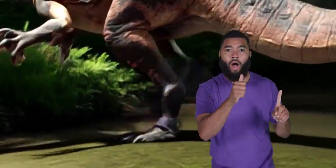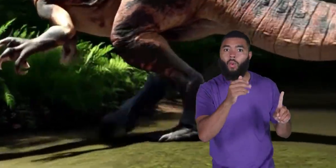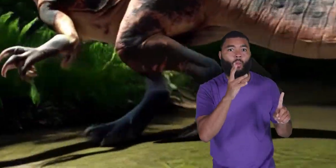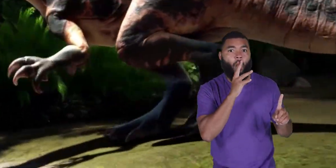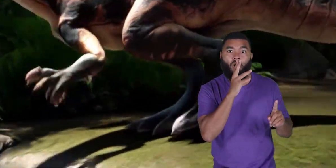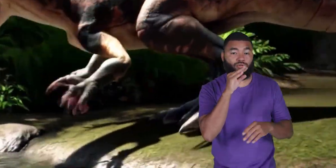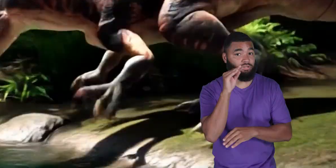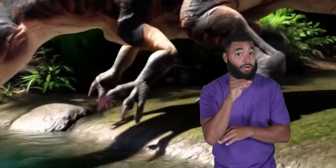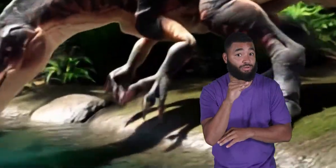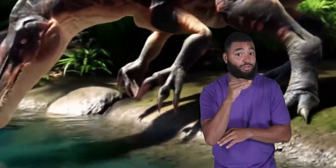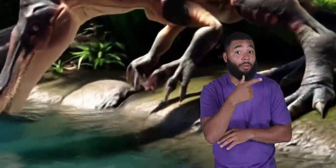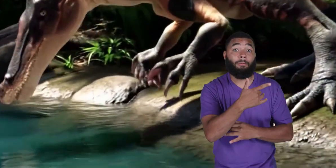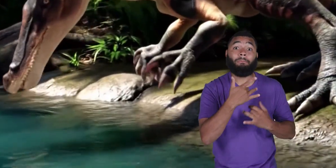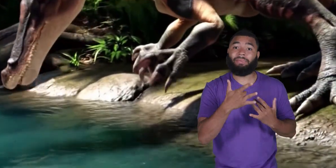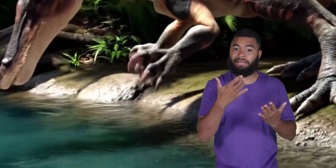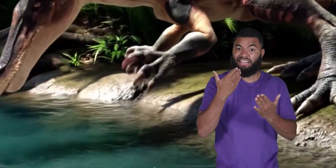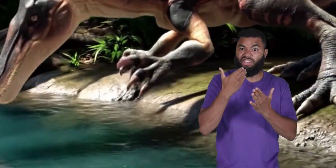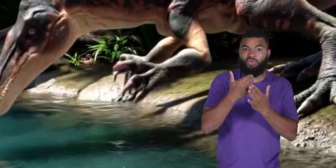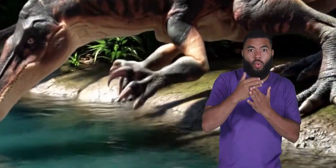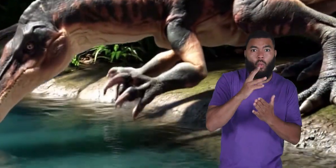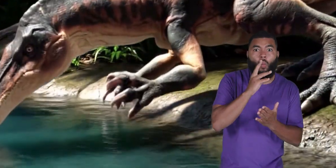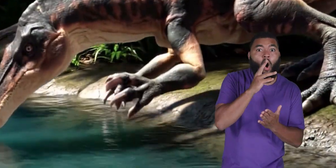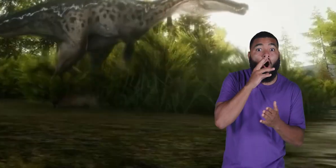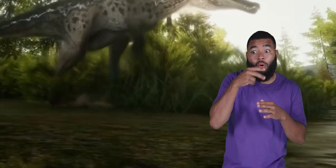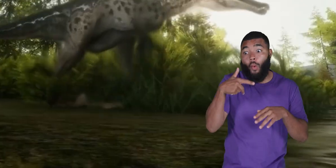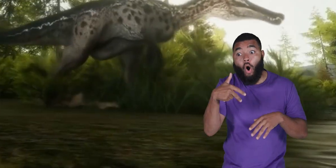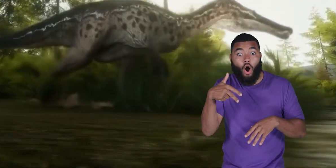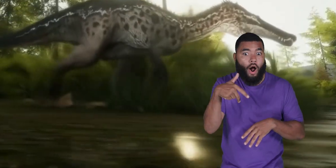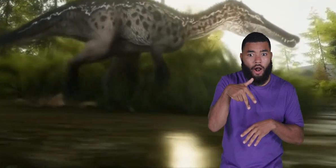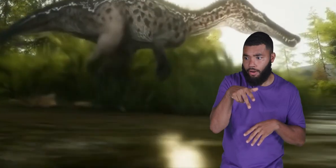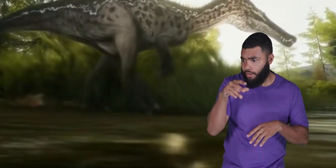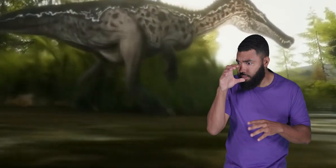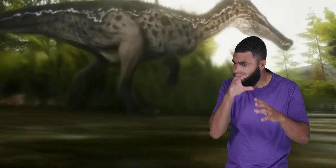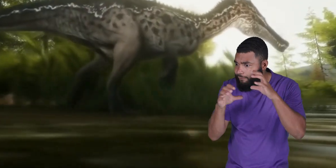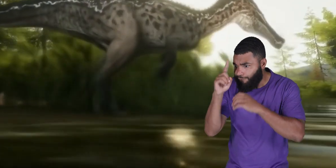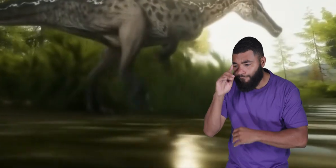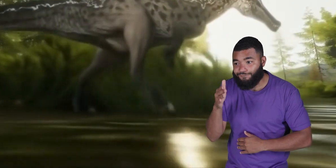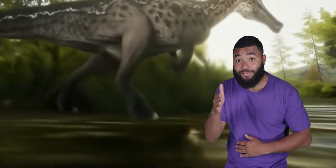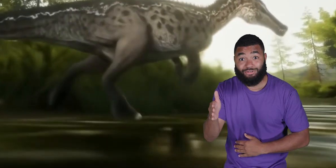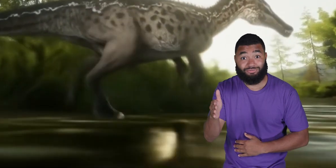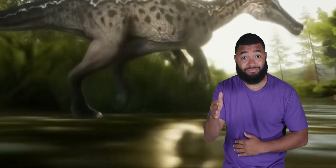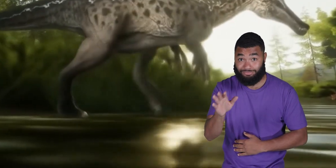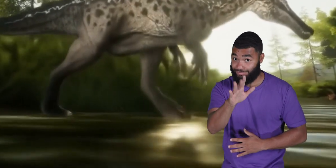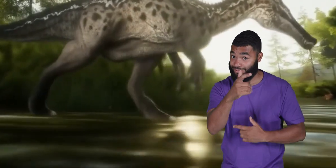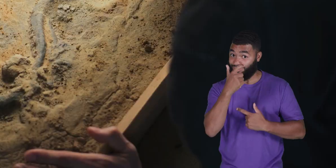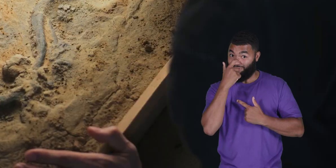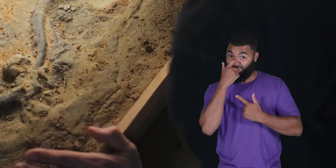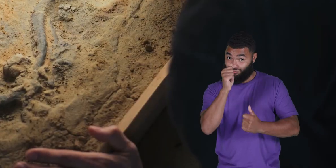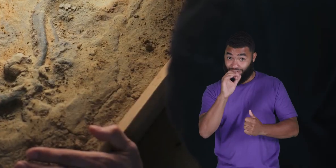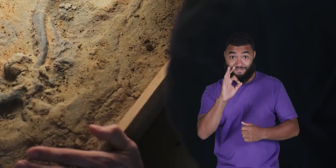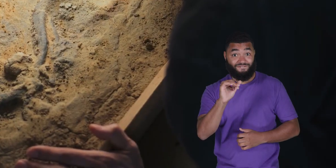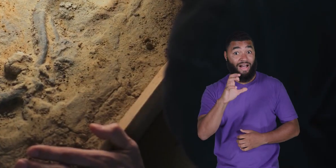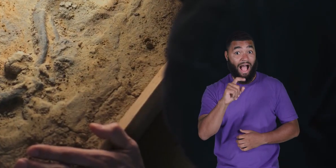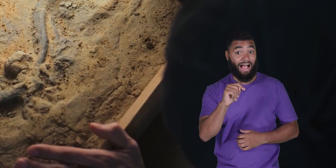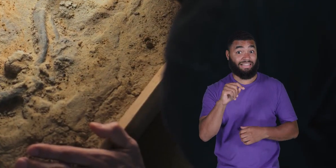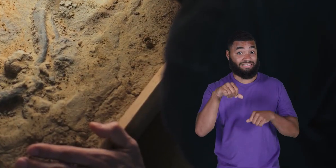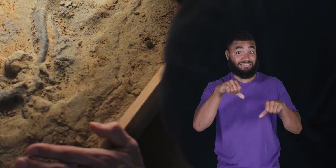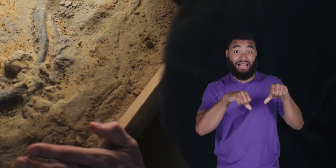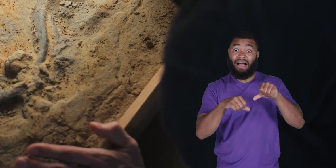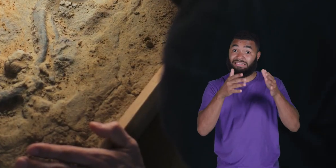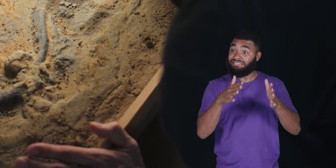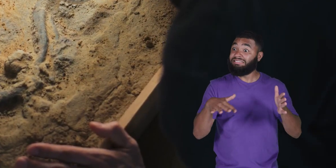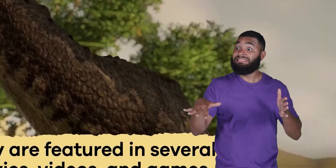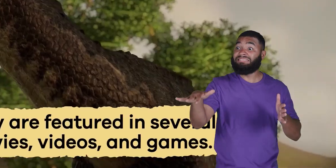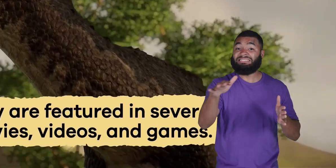its time along shallow banks looking for fish. Here is one interesting fact about the baryonyx. Scientists know little